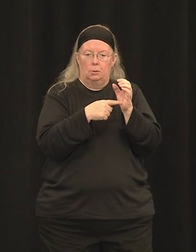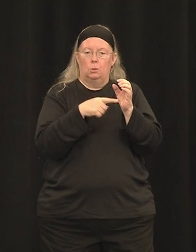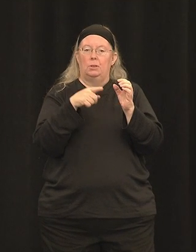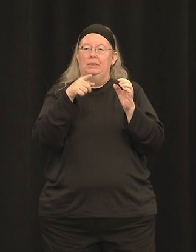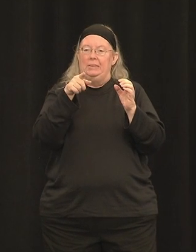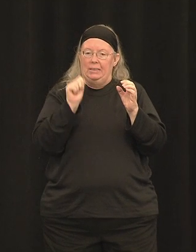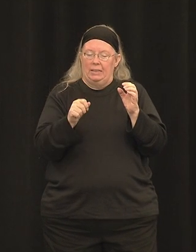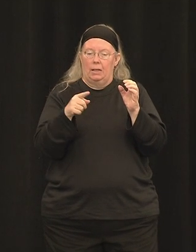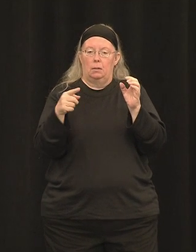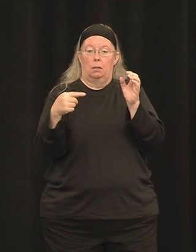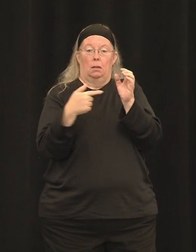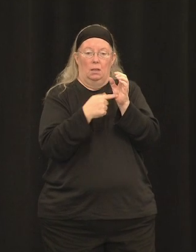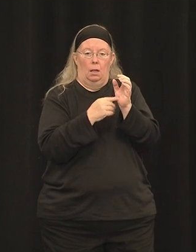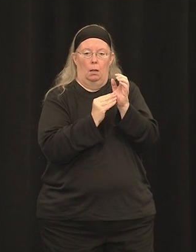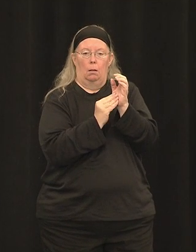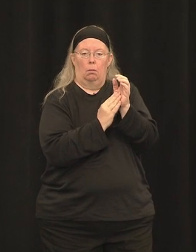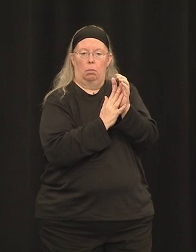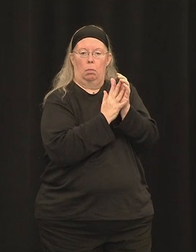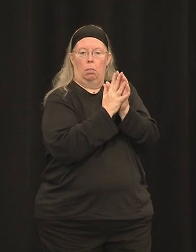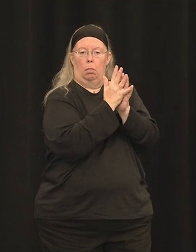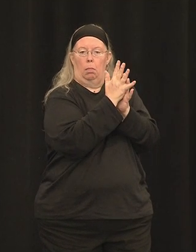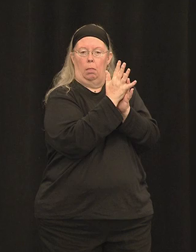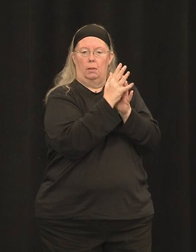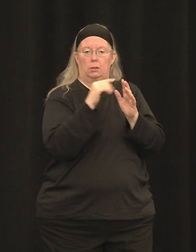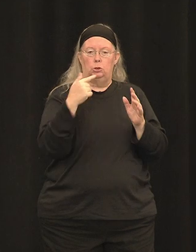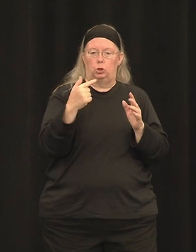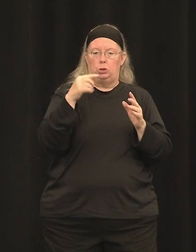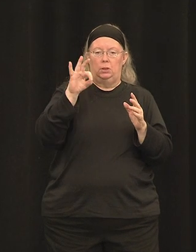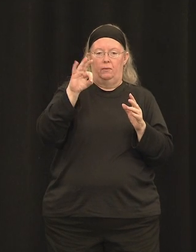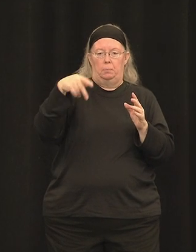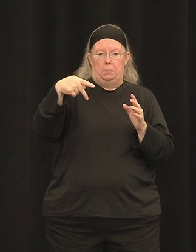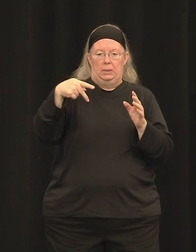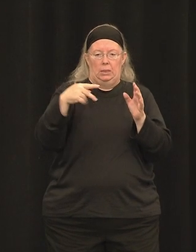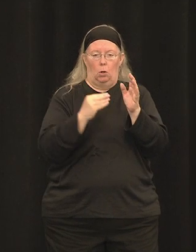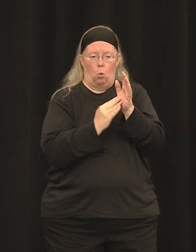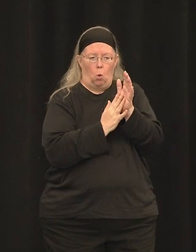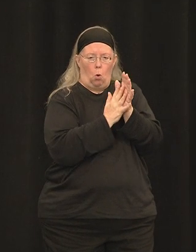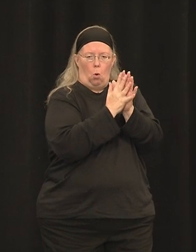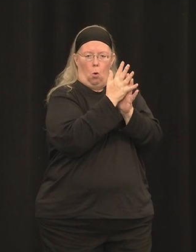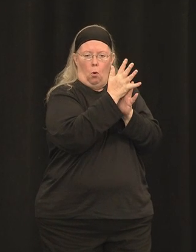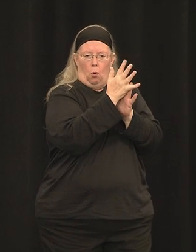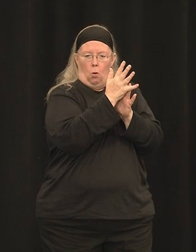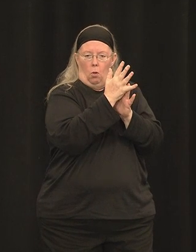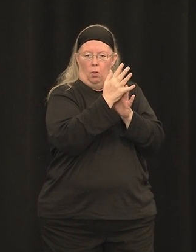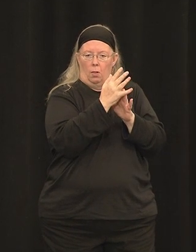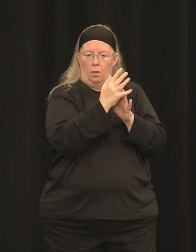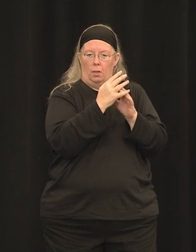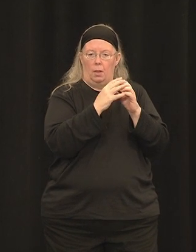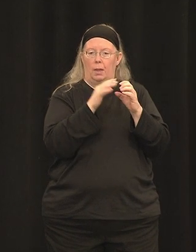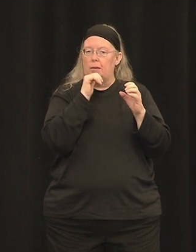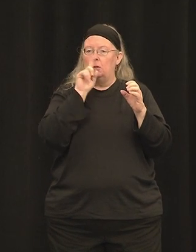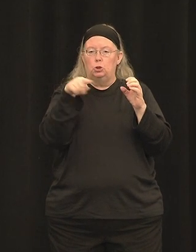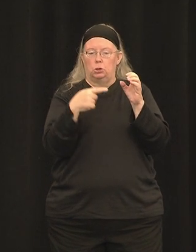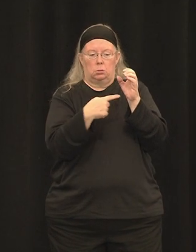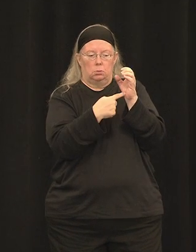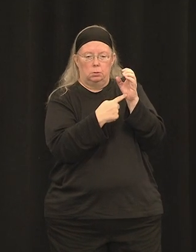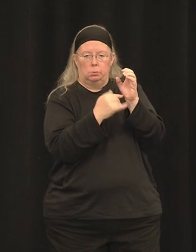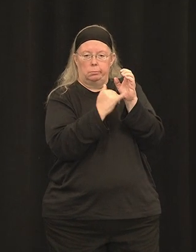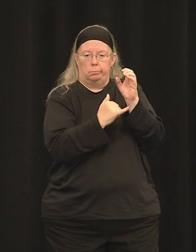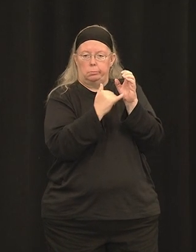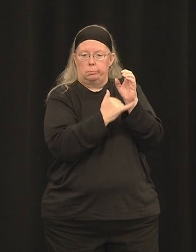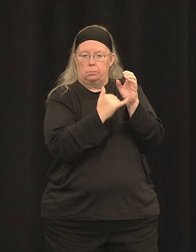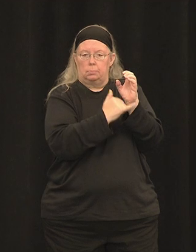expression is lighting up the entire retina, and it's not just confined to those original blebs. So when we saw this, we thought,